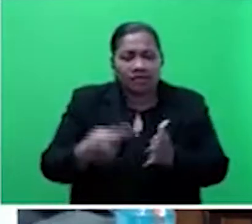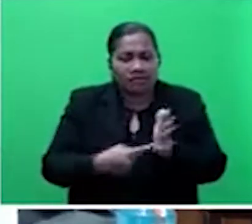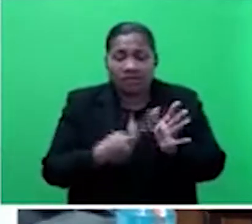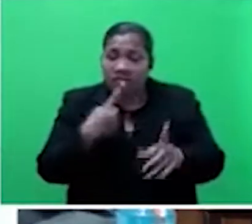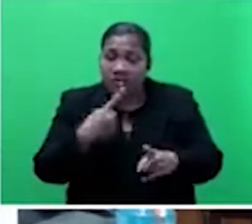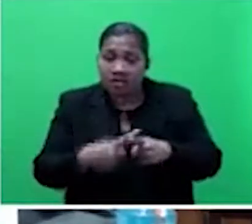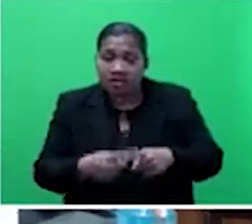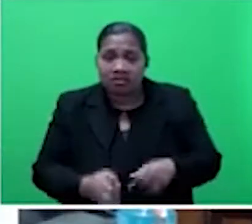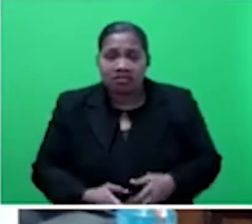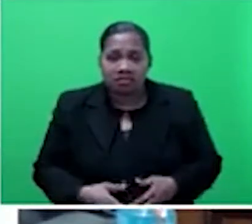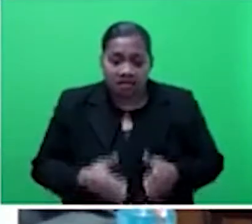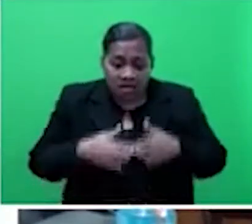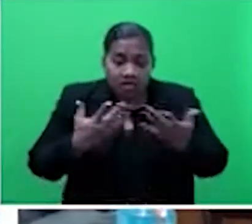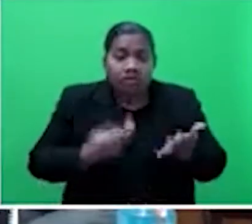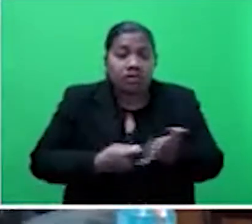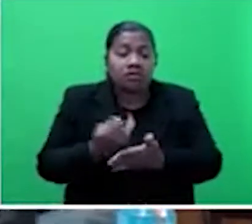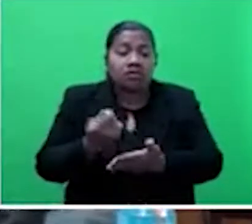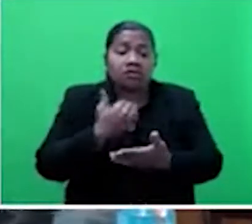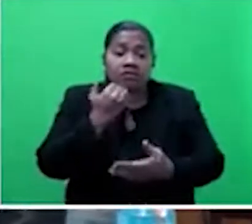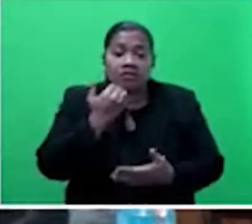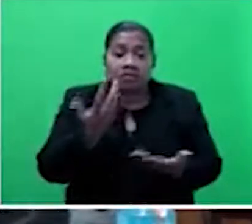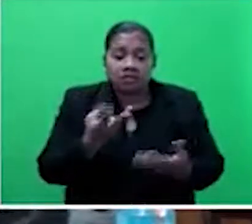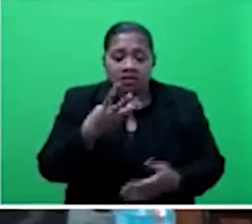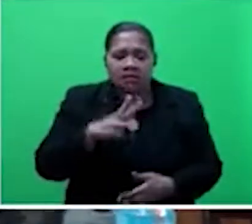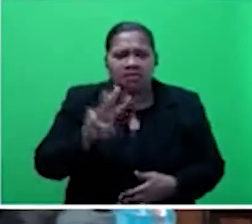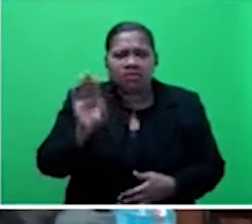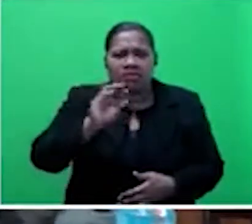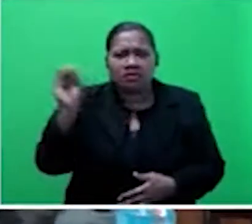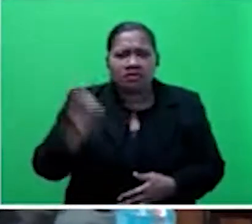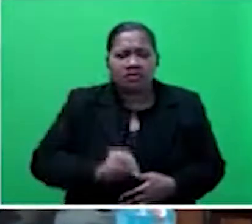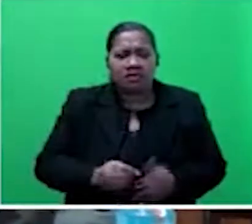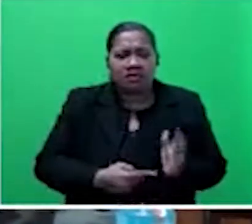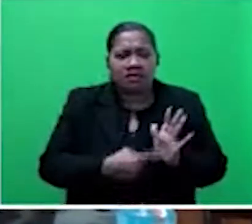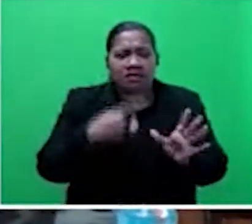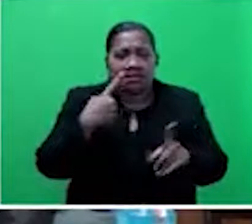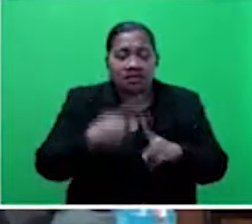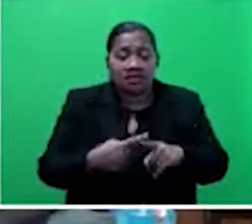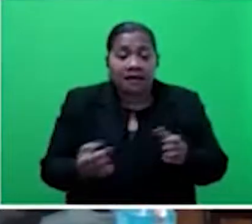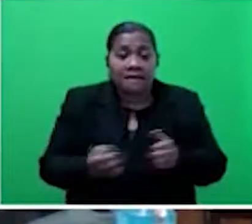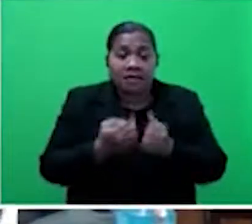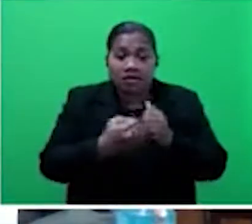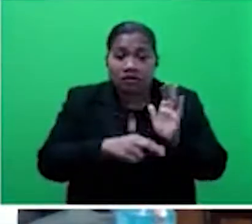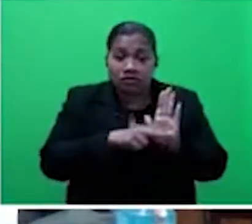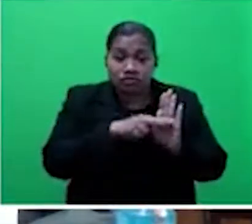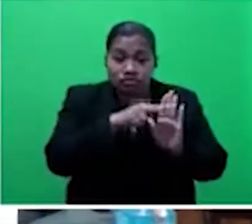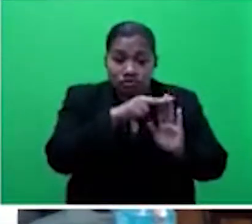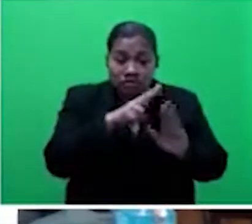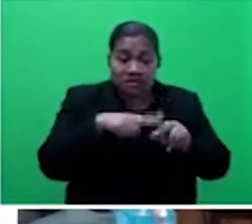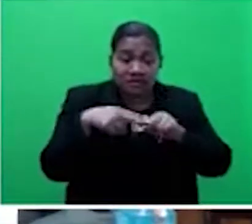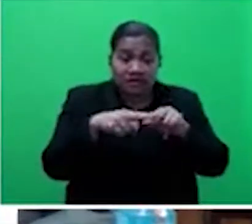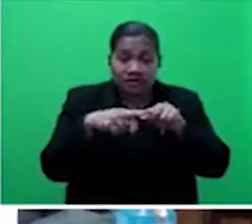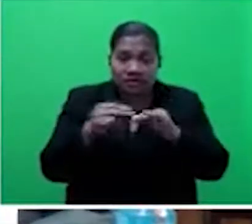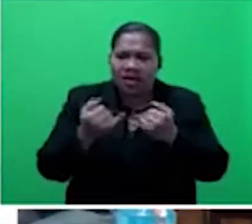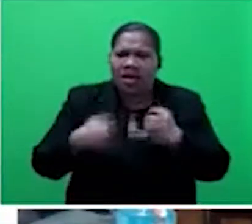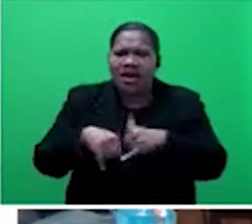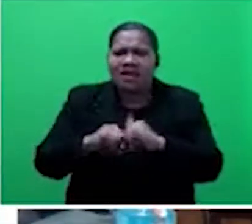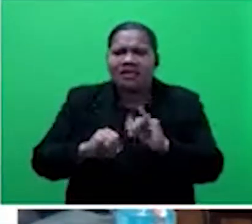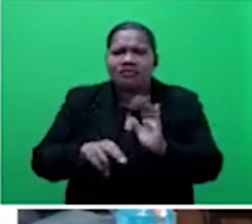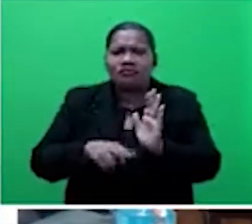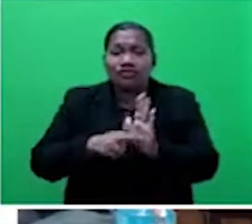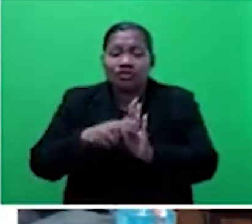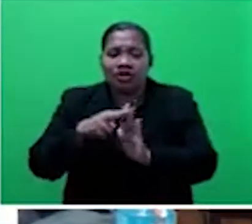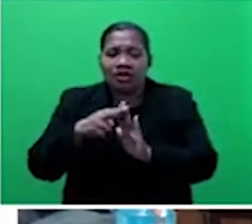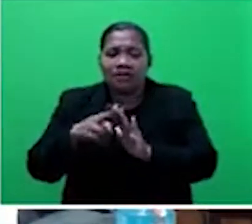they will now pay 33% tax. Many of the resorts, Mr. Speaker, sir, in Fiji, our own island resorts in particular, owned by